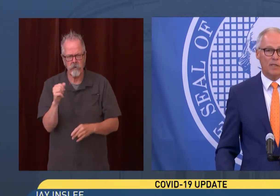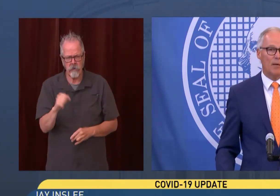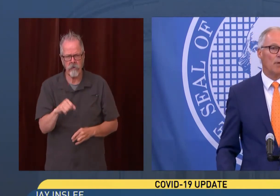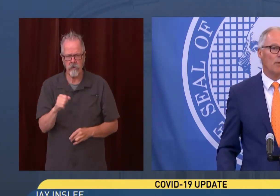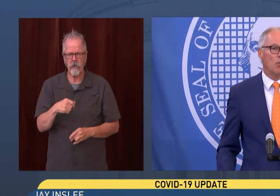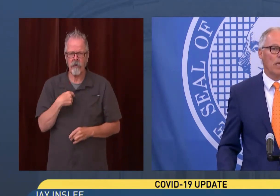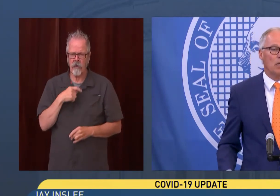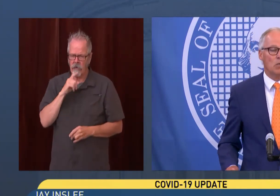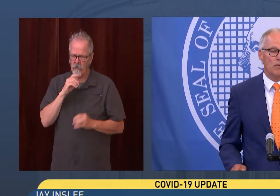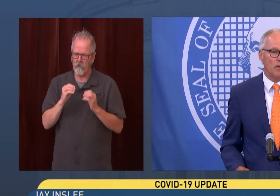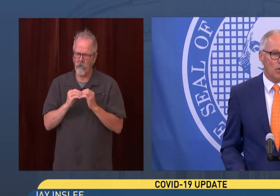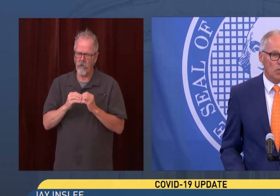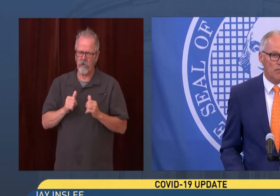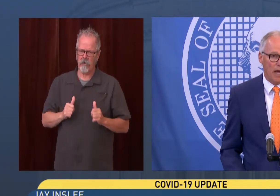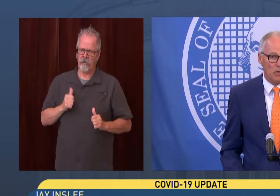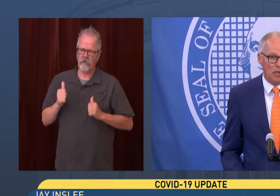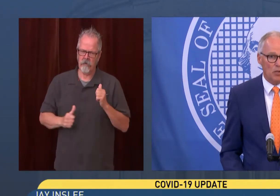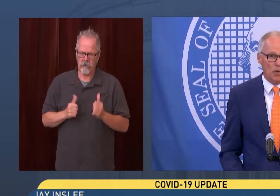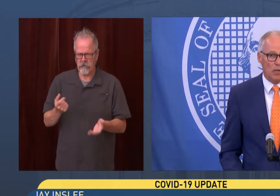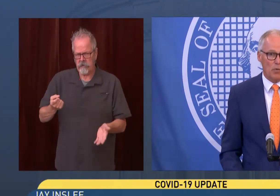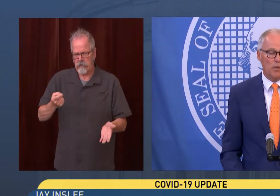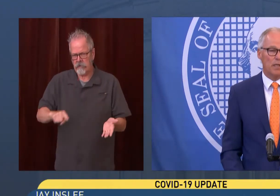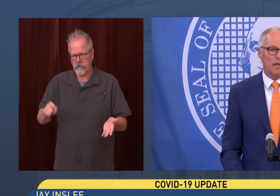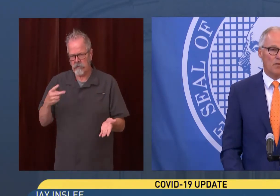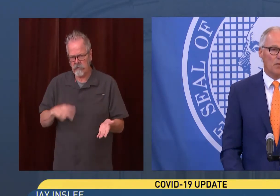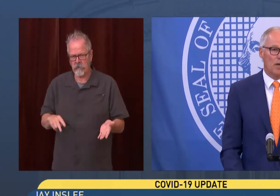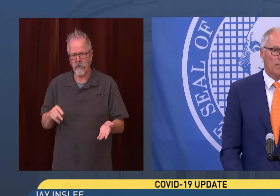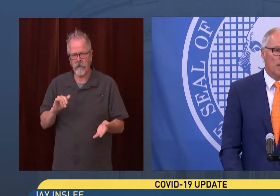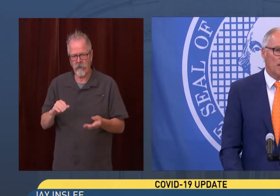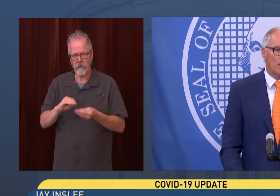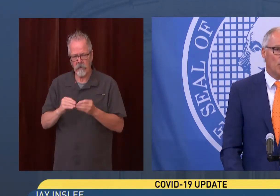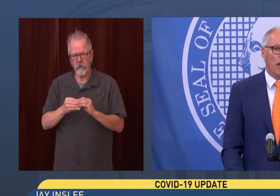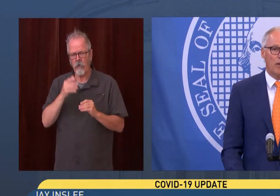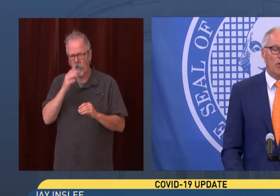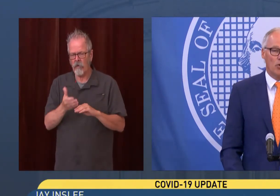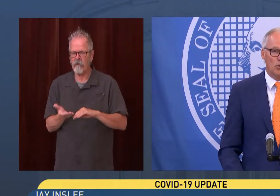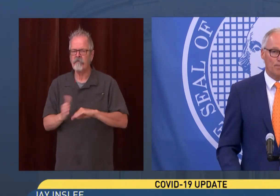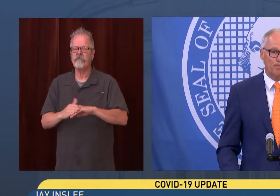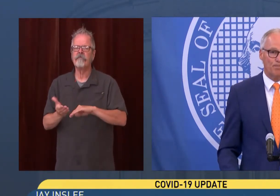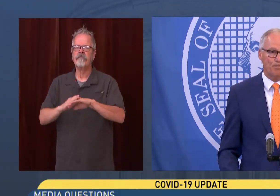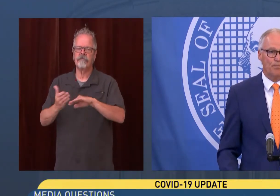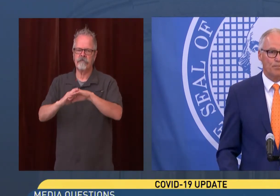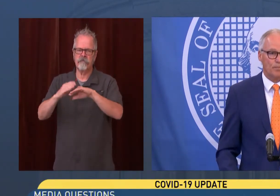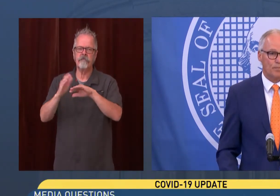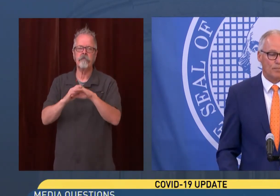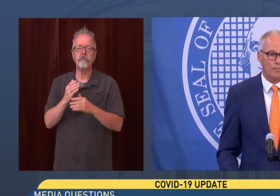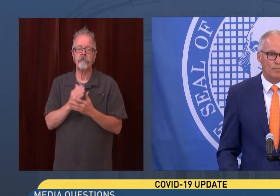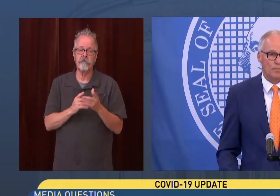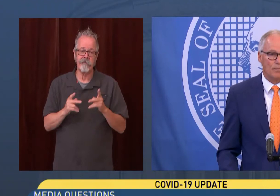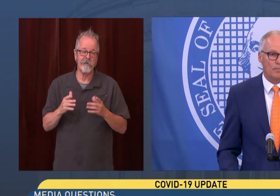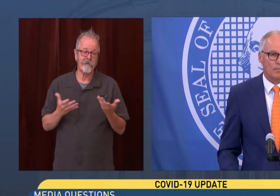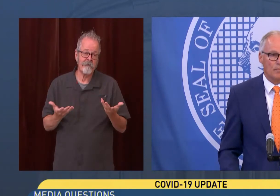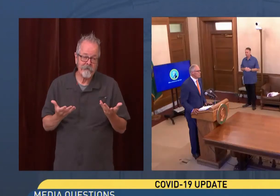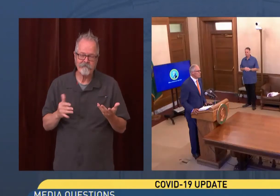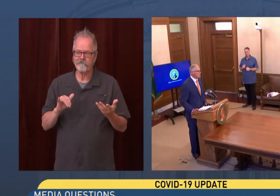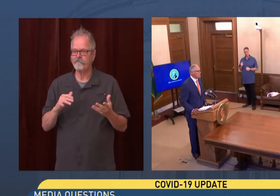effective in the upcoming weeks of increasing vaccination rates, we think that's the right approach. But given the